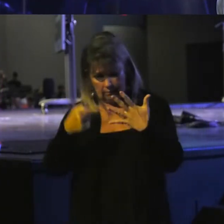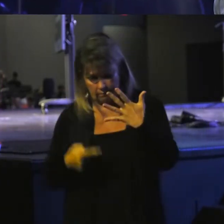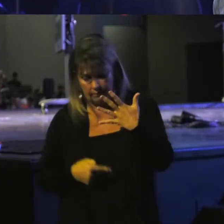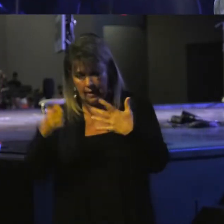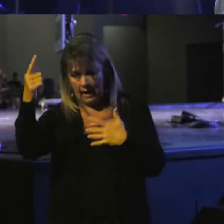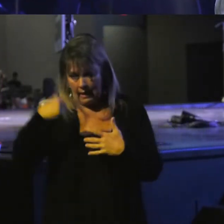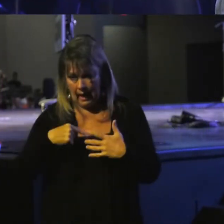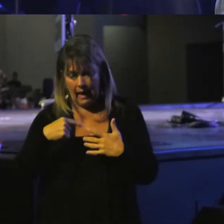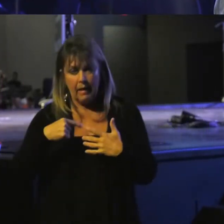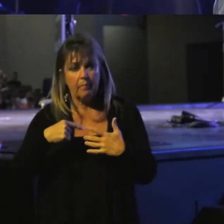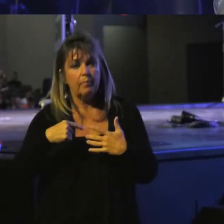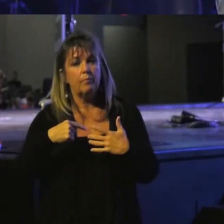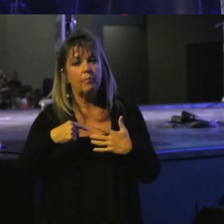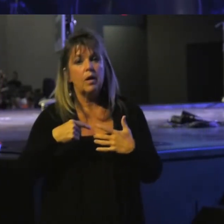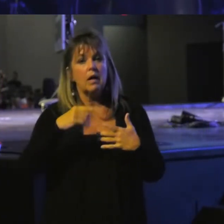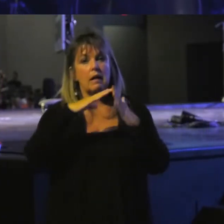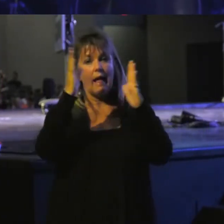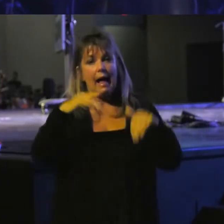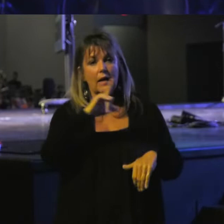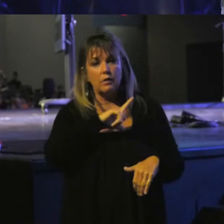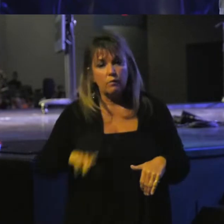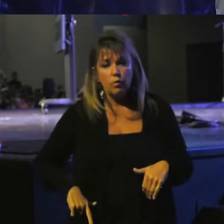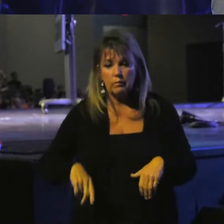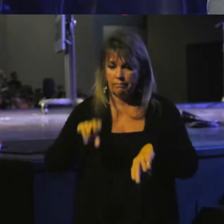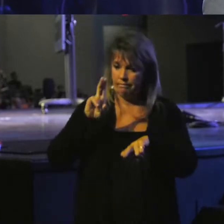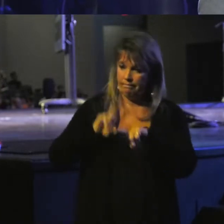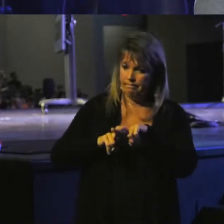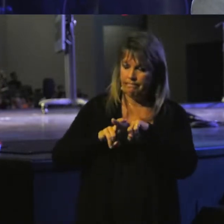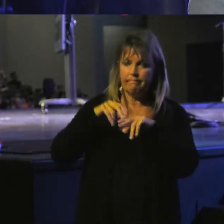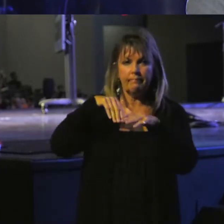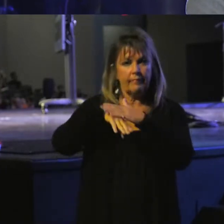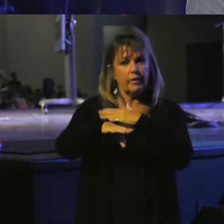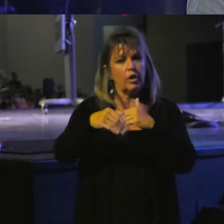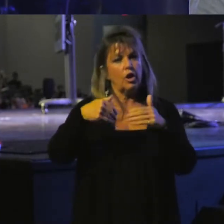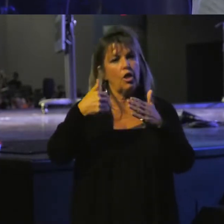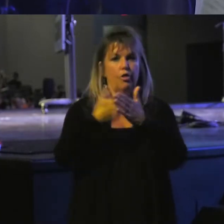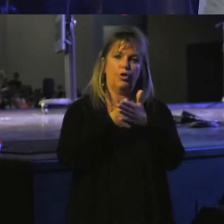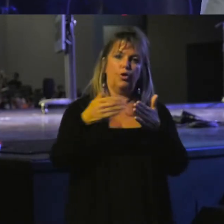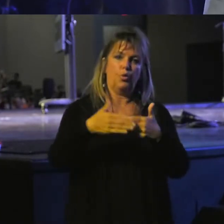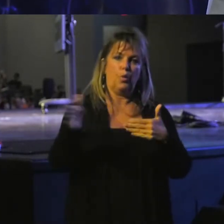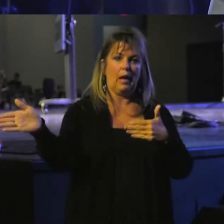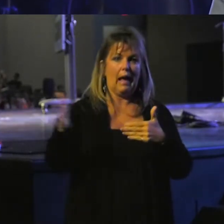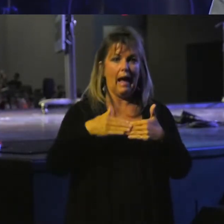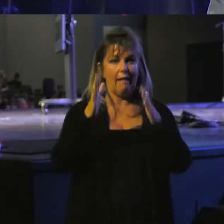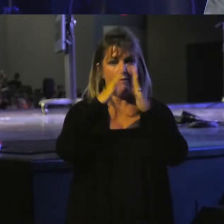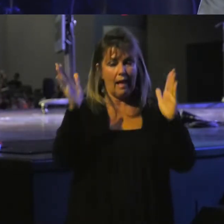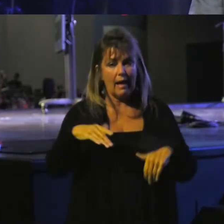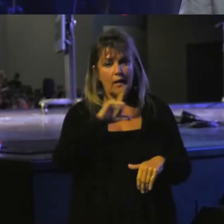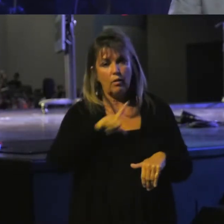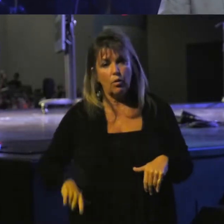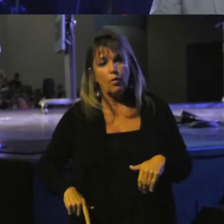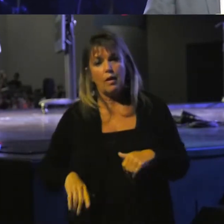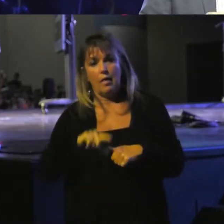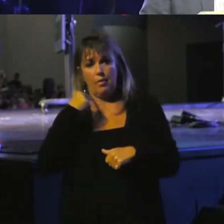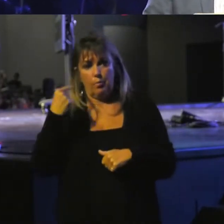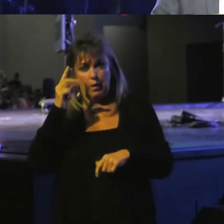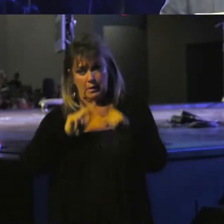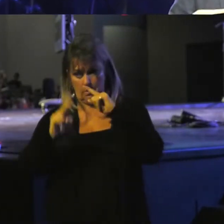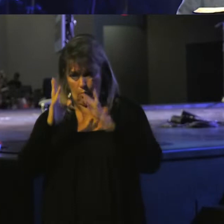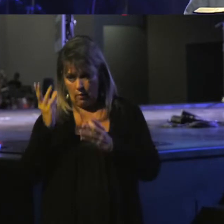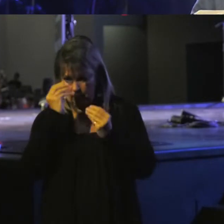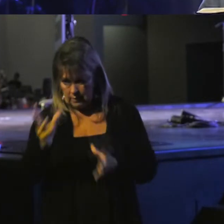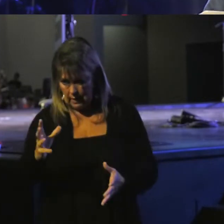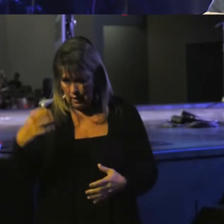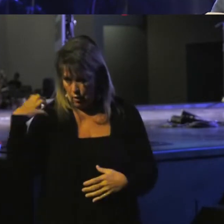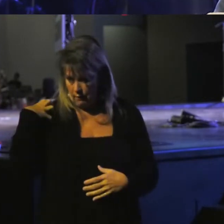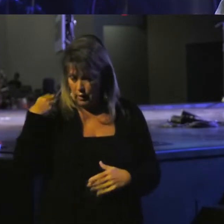house of the Lord and took their seat in the entry of the new gate of the house of the Lord. Then the priests and the prophets said to the officials and all the